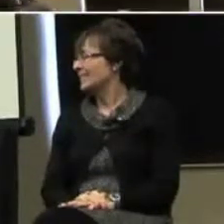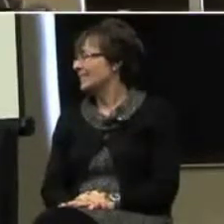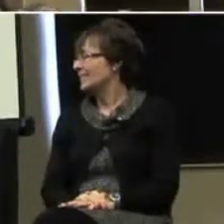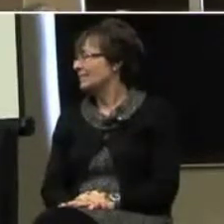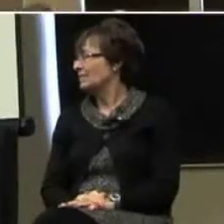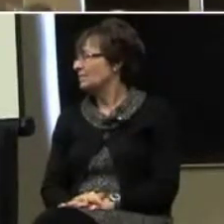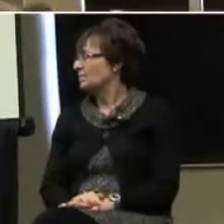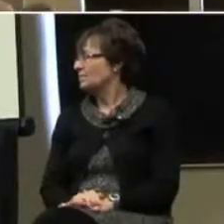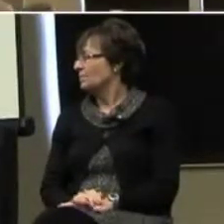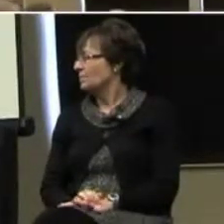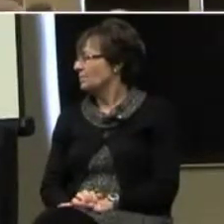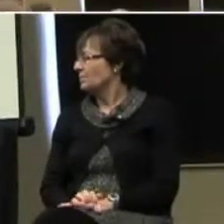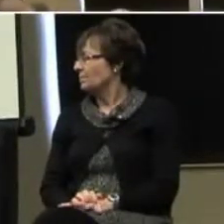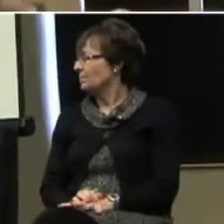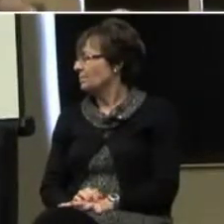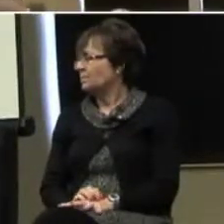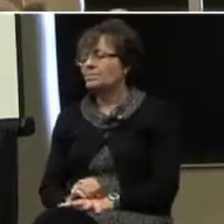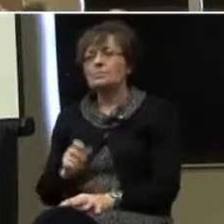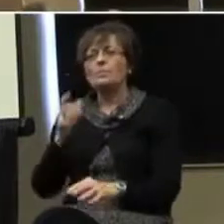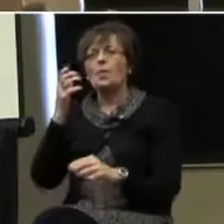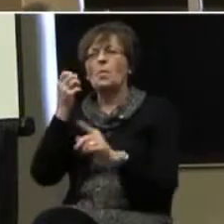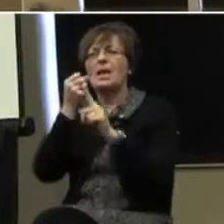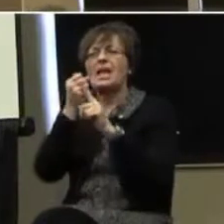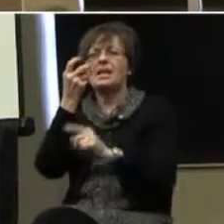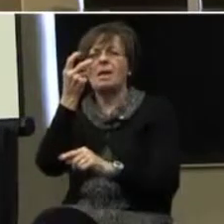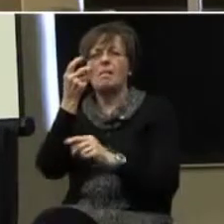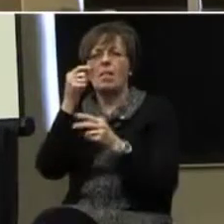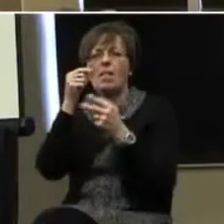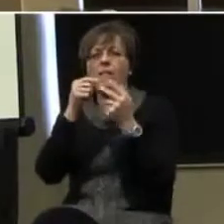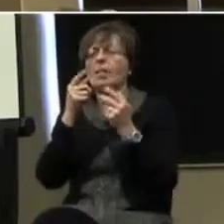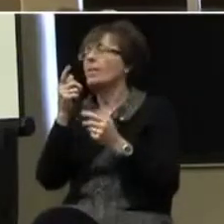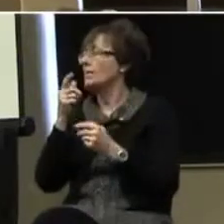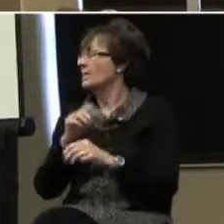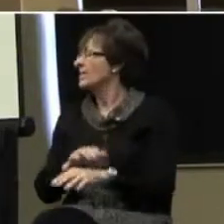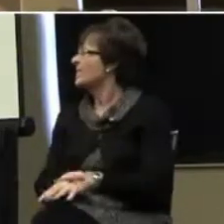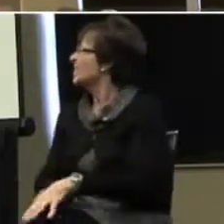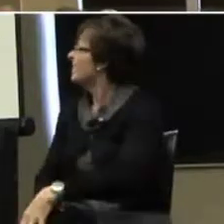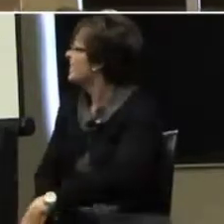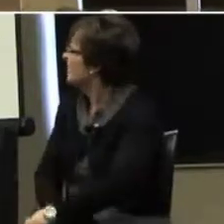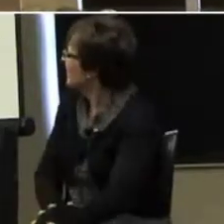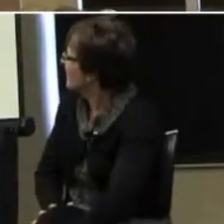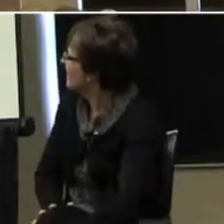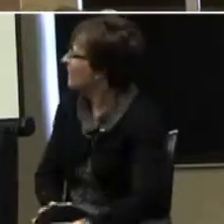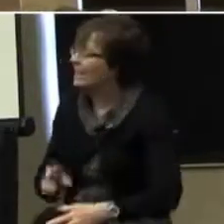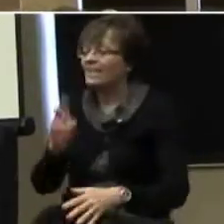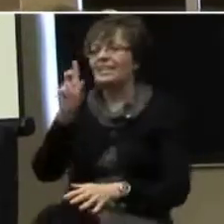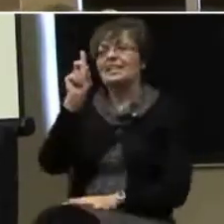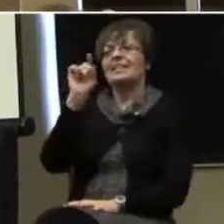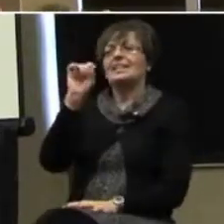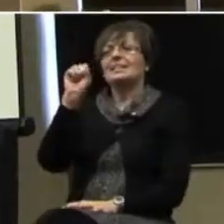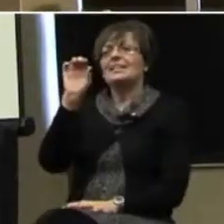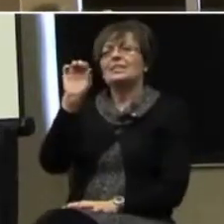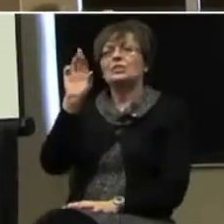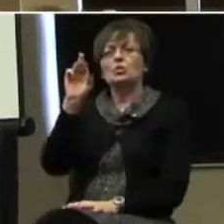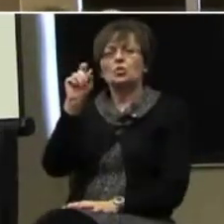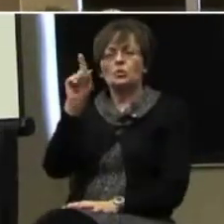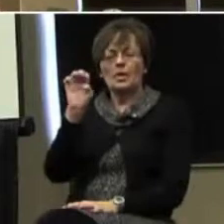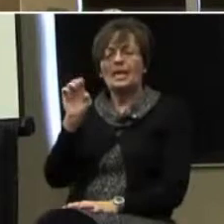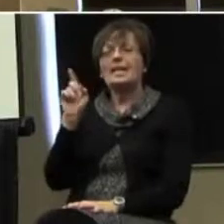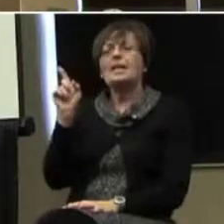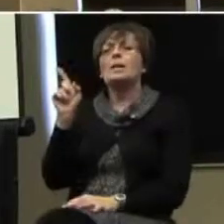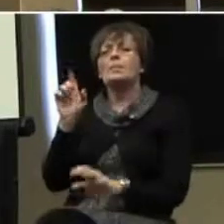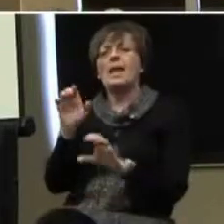Okay, we do, we, I do want to hit a couple of these things, particularly discrete trial instruction. We're moving into behavioral interventions,